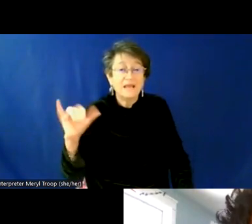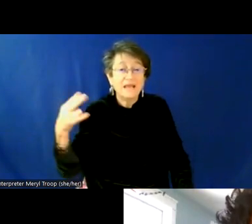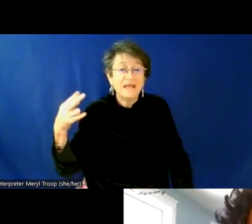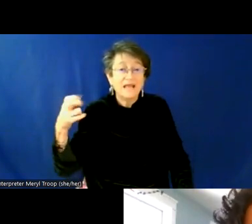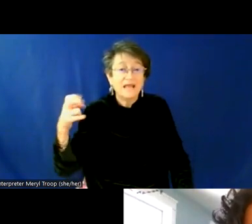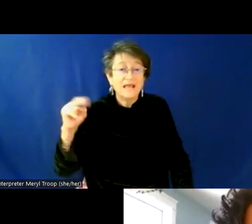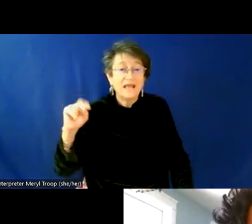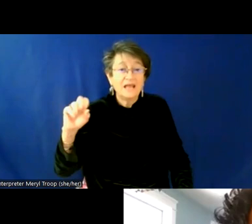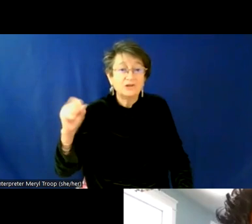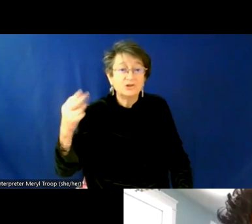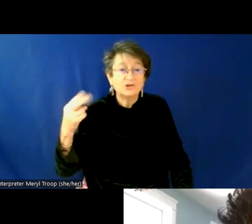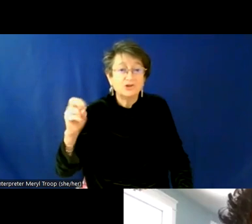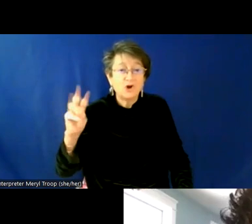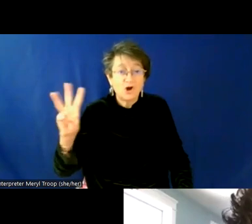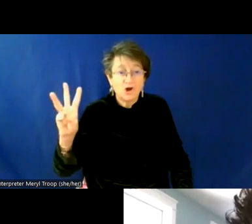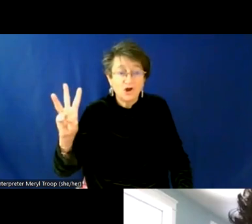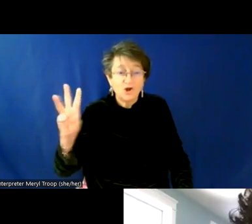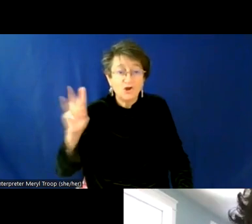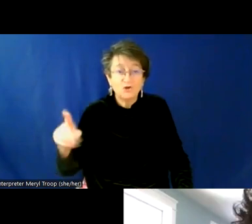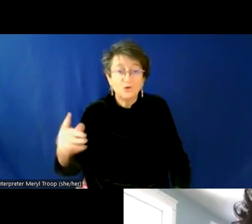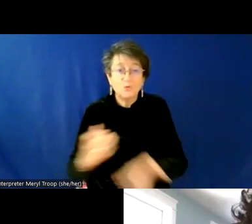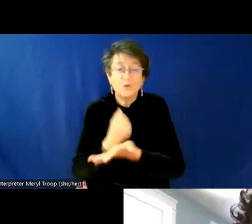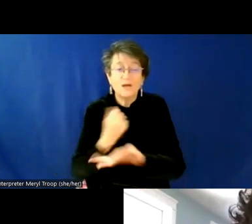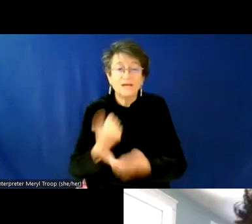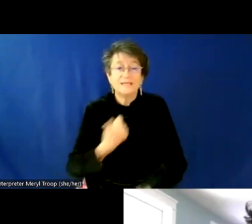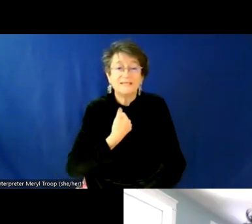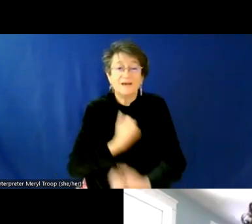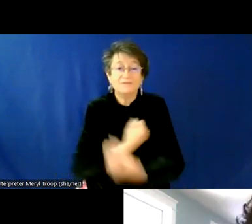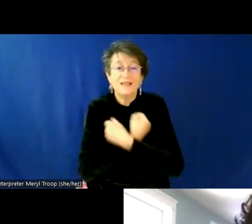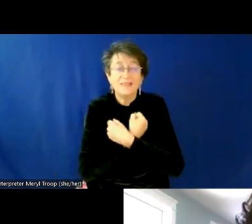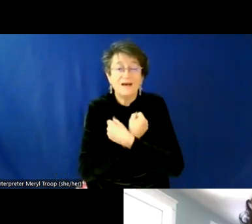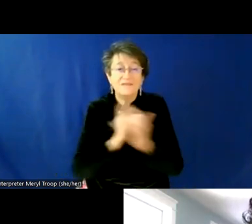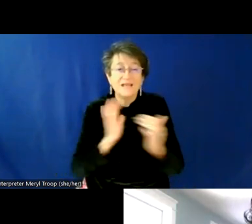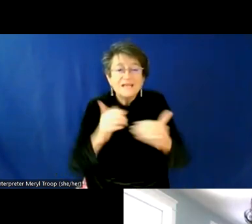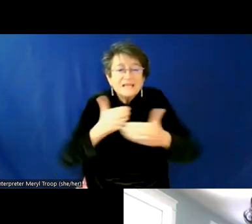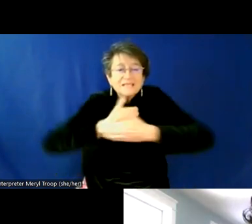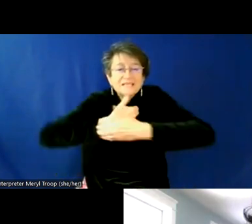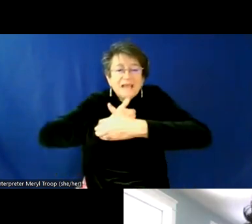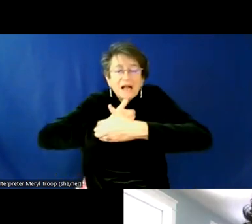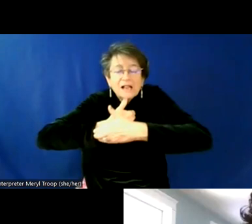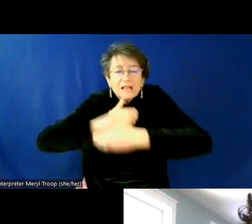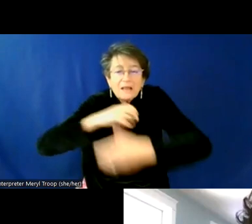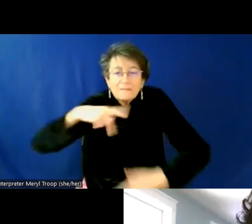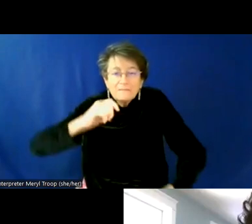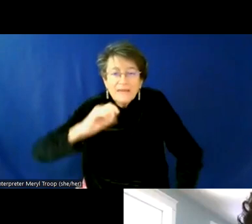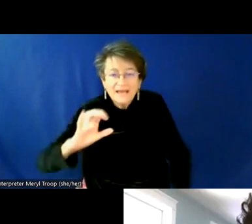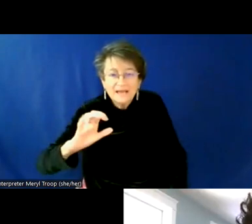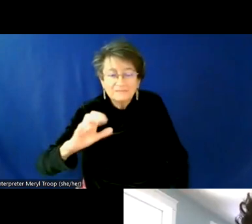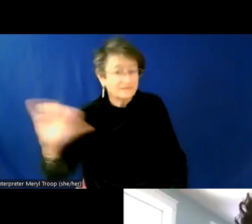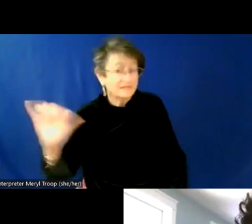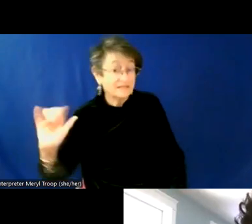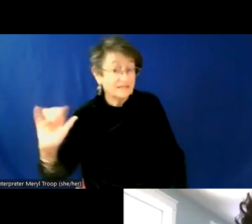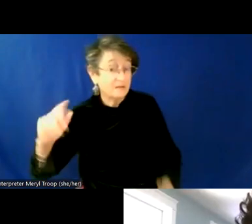here and you were the winner of the, uh, self-love snuggle pack. And then our second winner, same prize